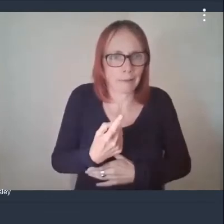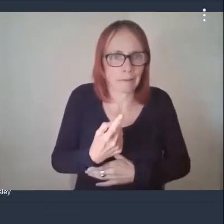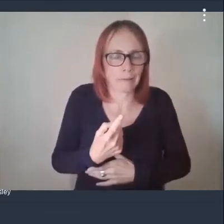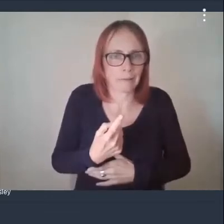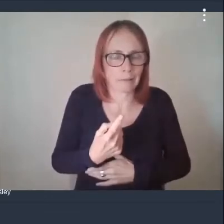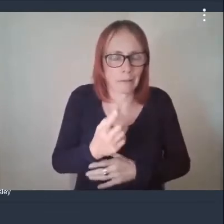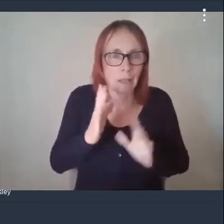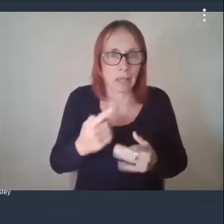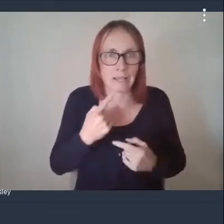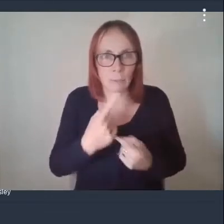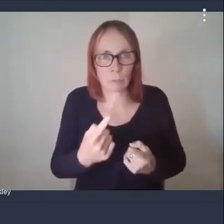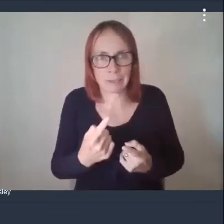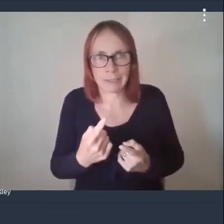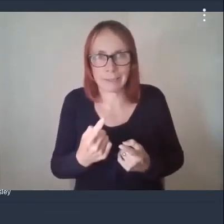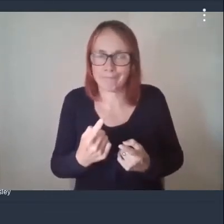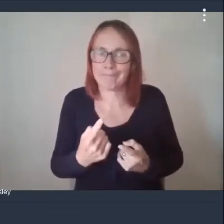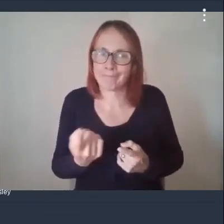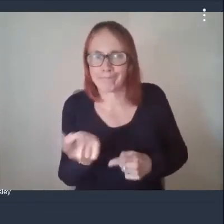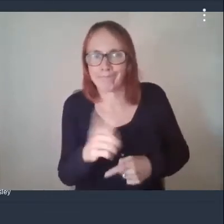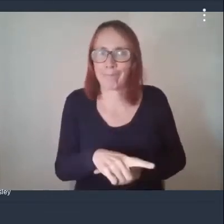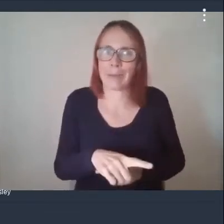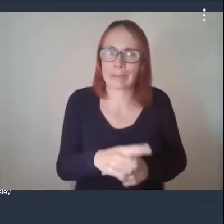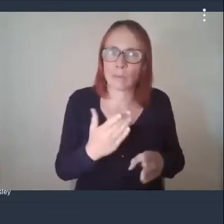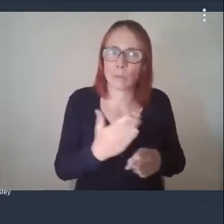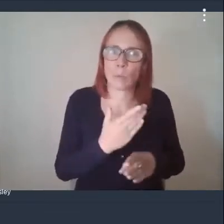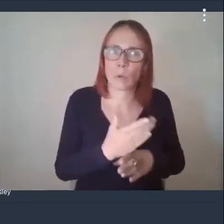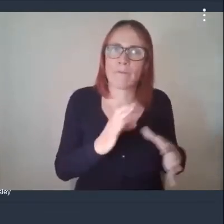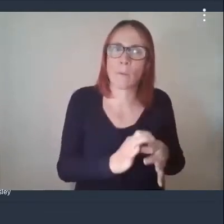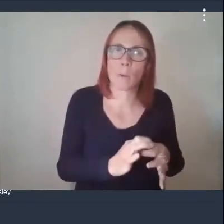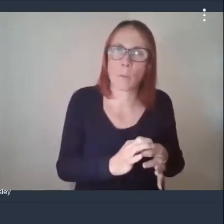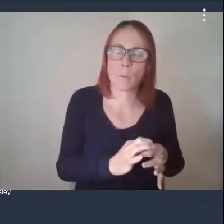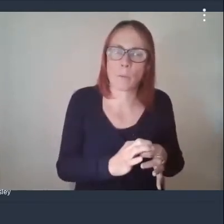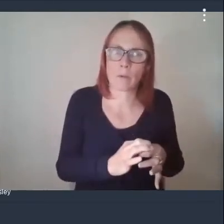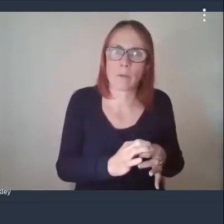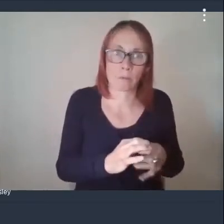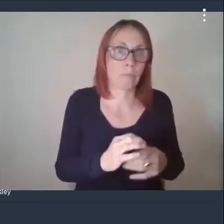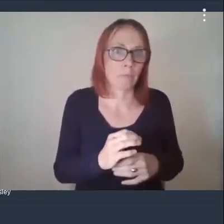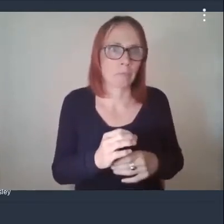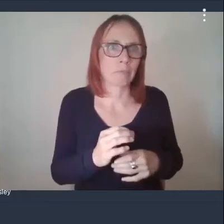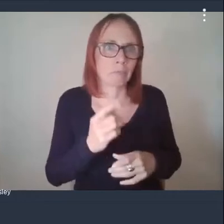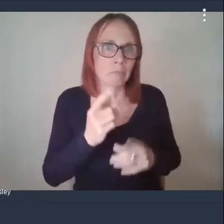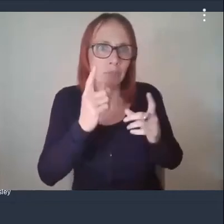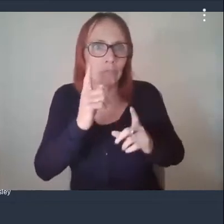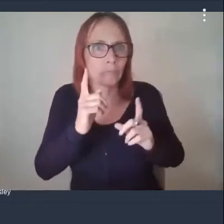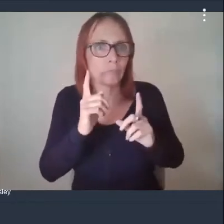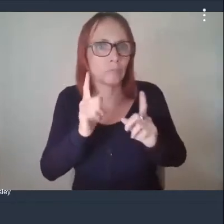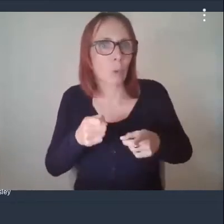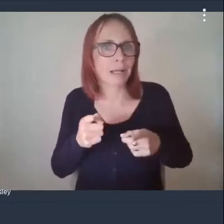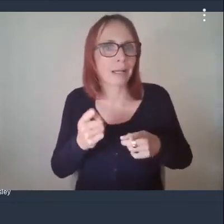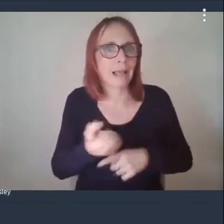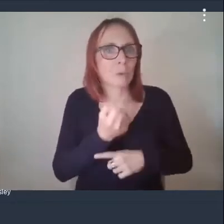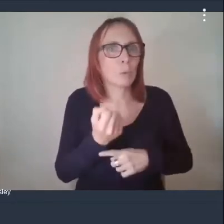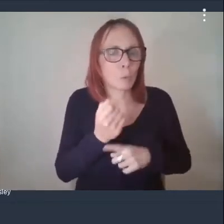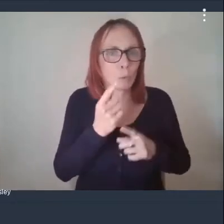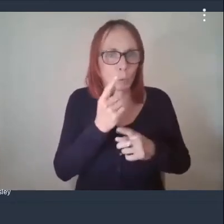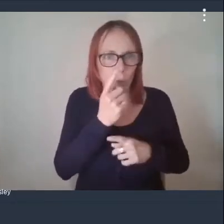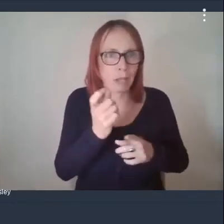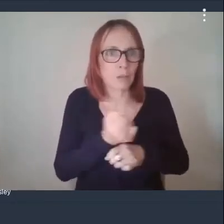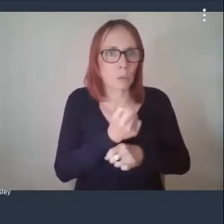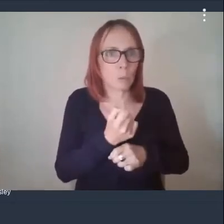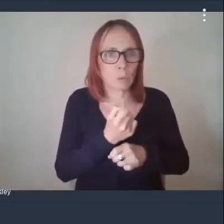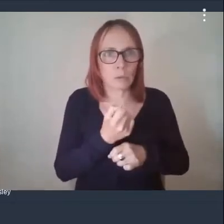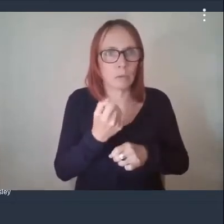we're back to working from home again um we can do it we've shown that we can do it and we have slowly started